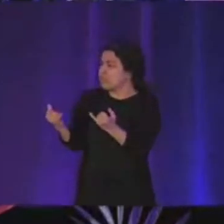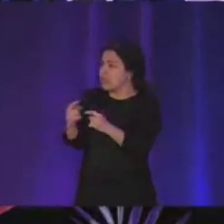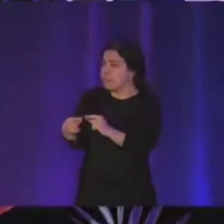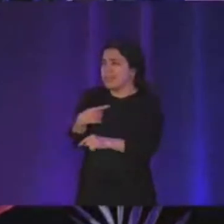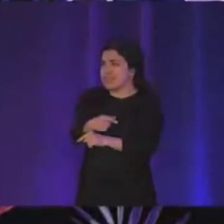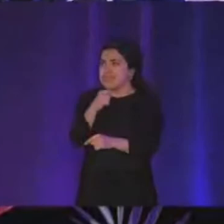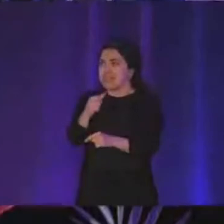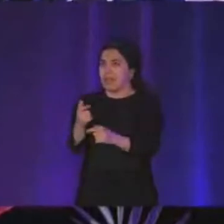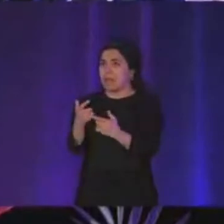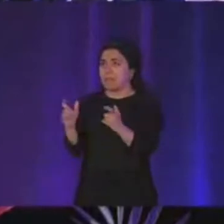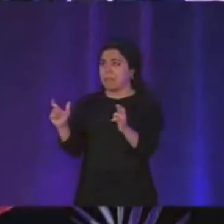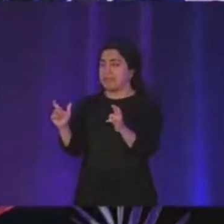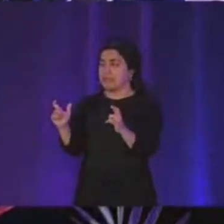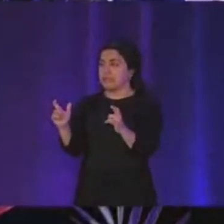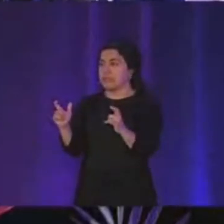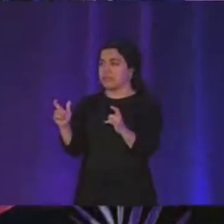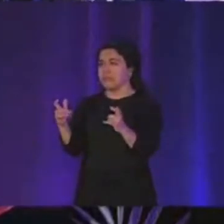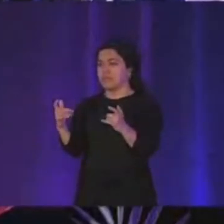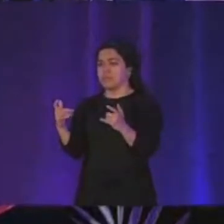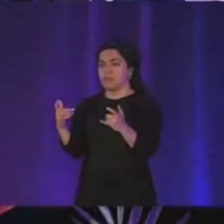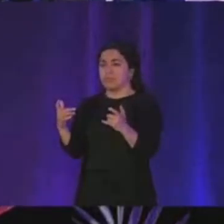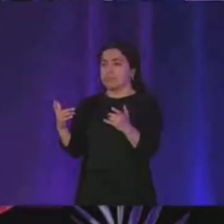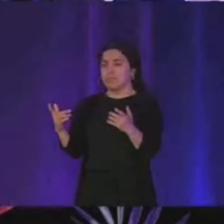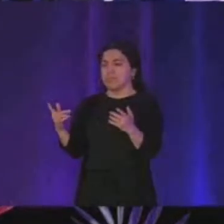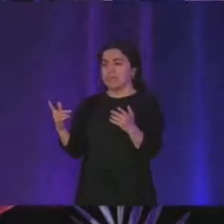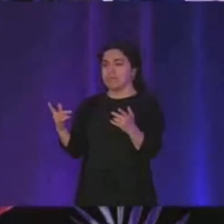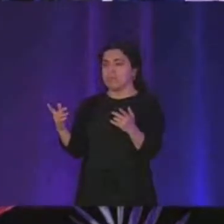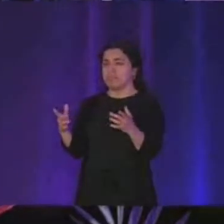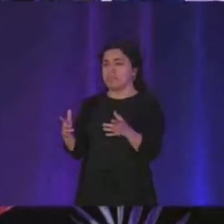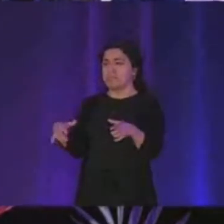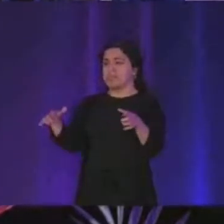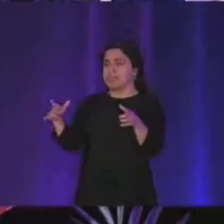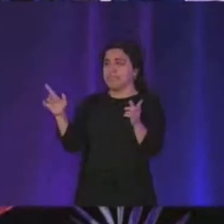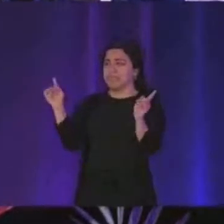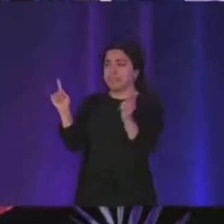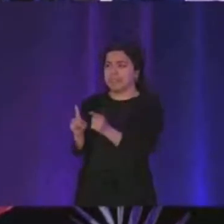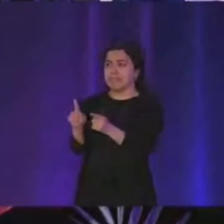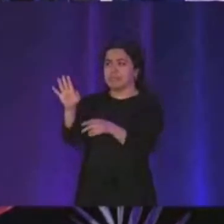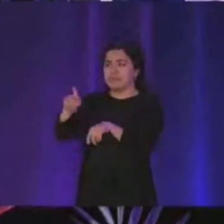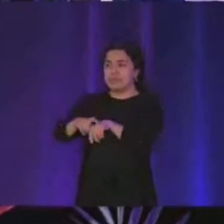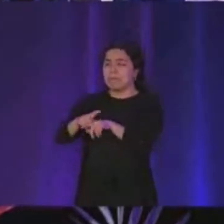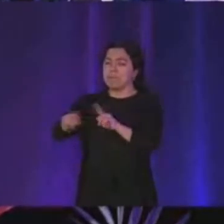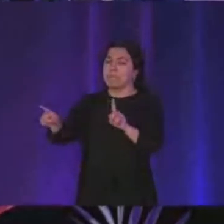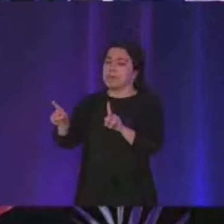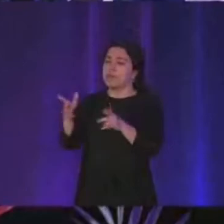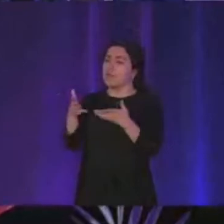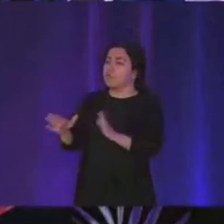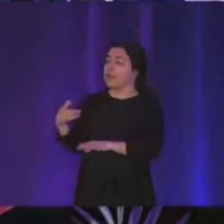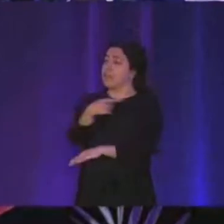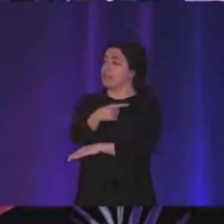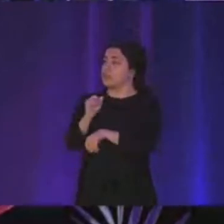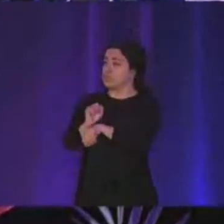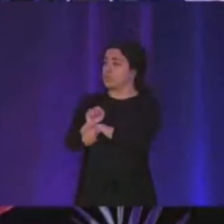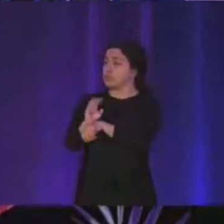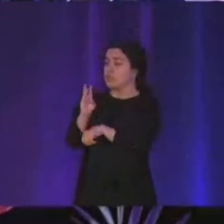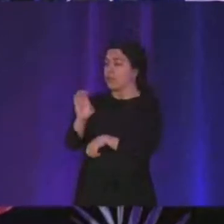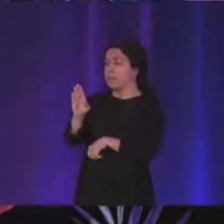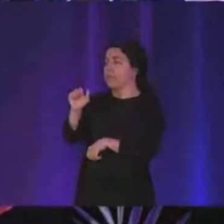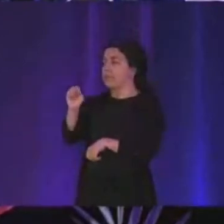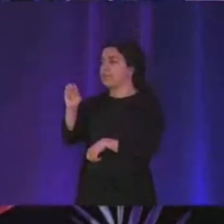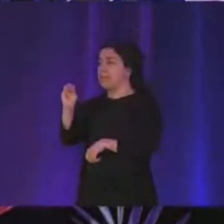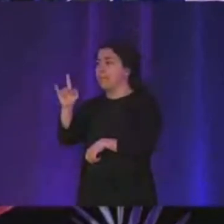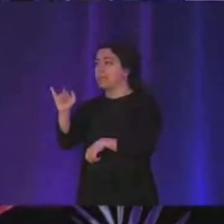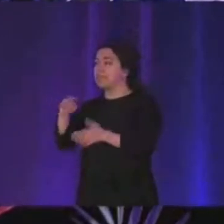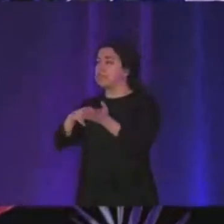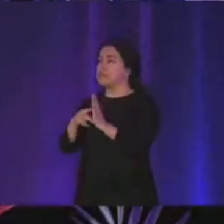big bottleneck but even more so the way web assembly works is uh you basically recreate an entire memory